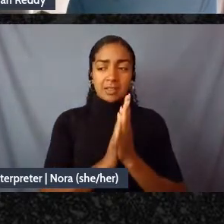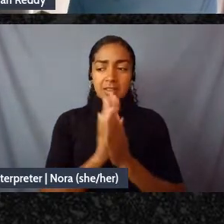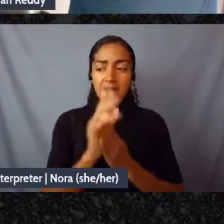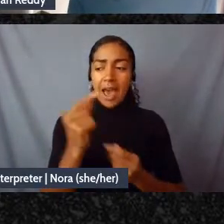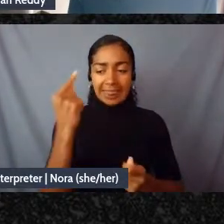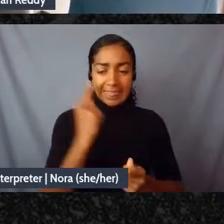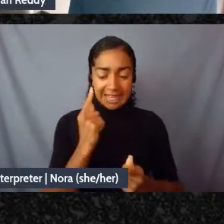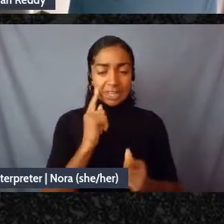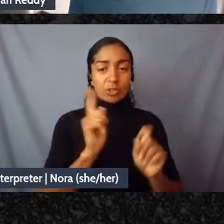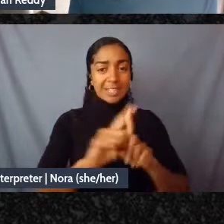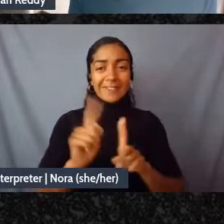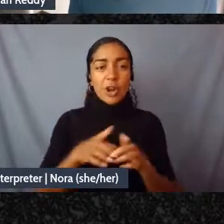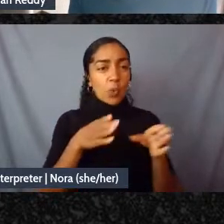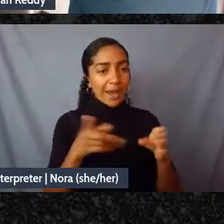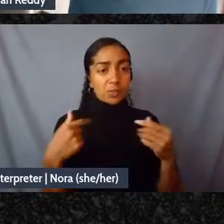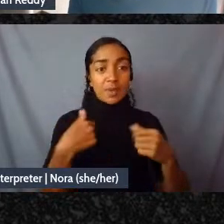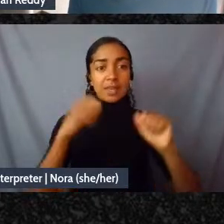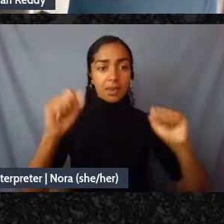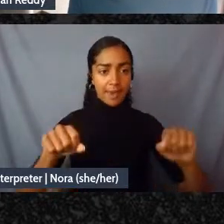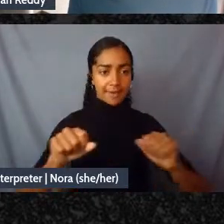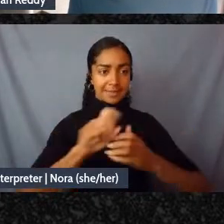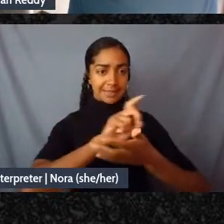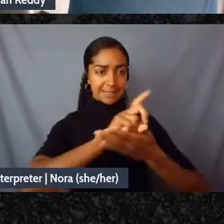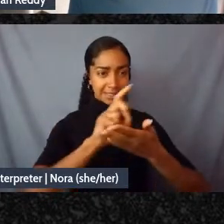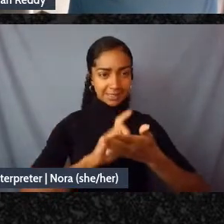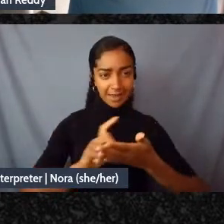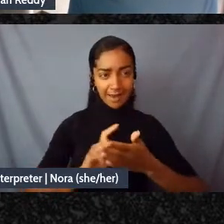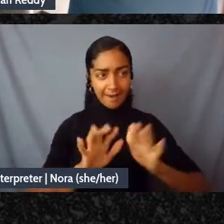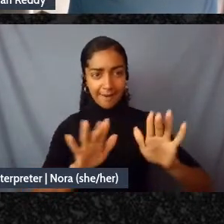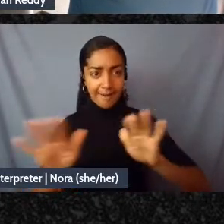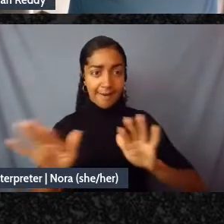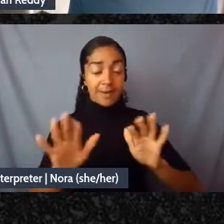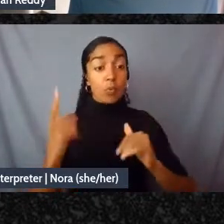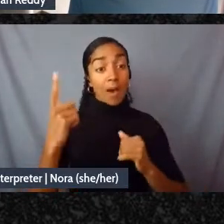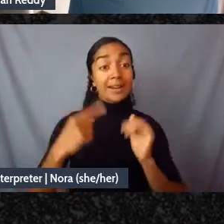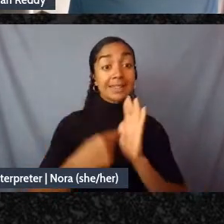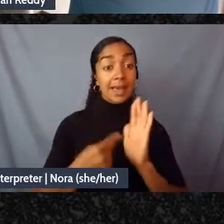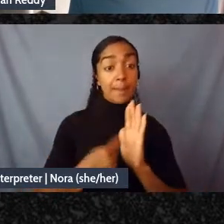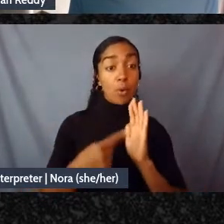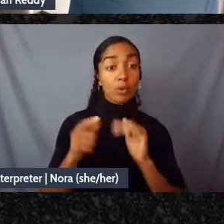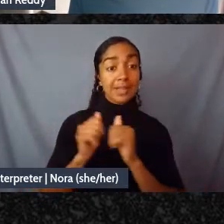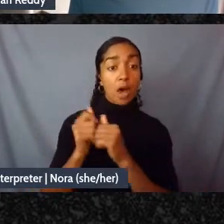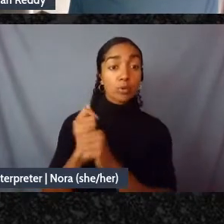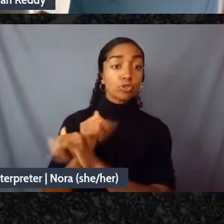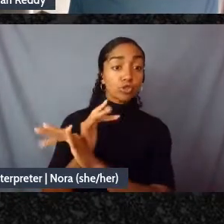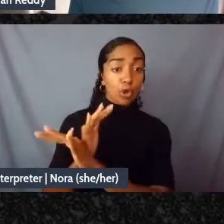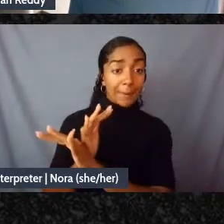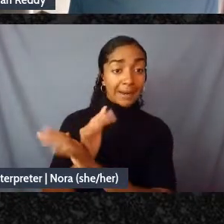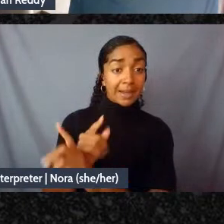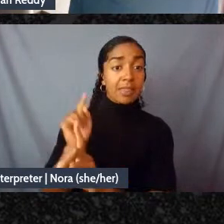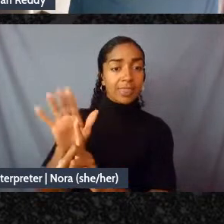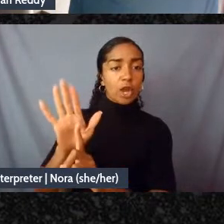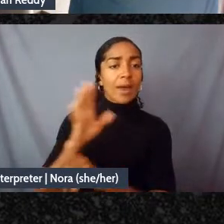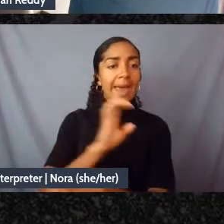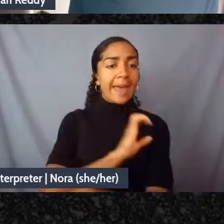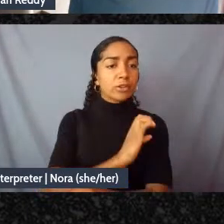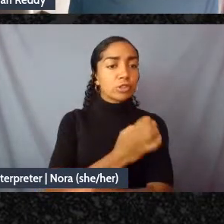design for it and you know one example is the way Germany's energy transition